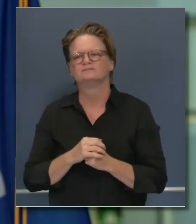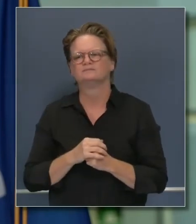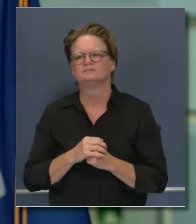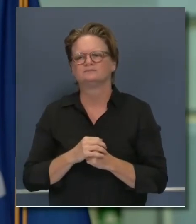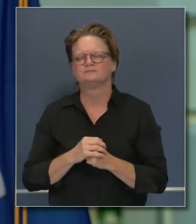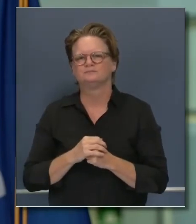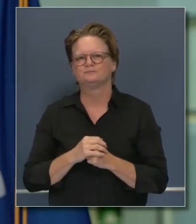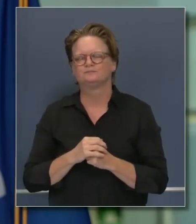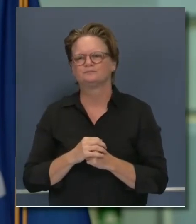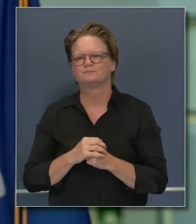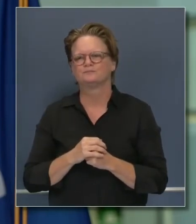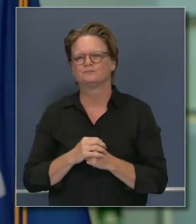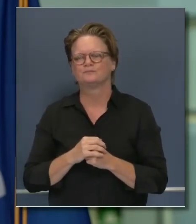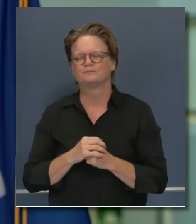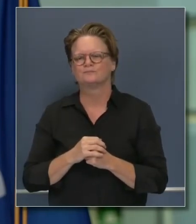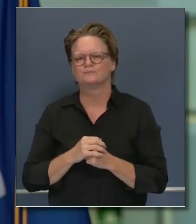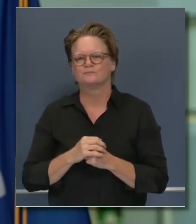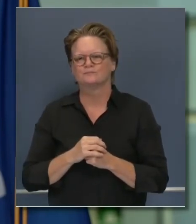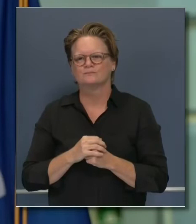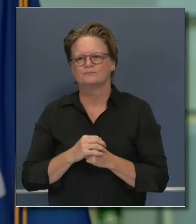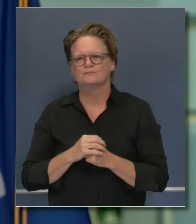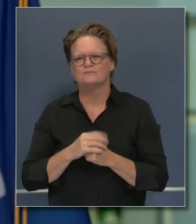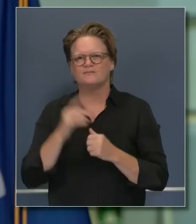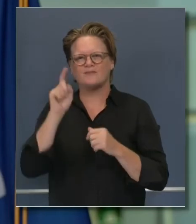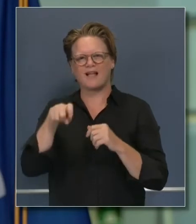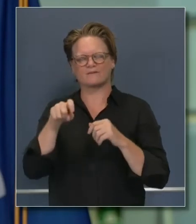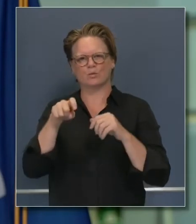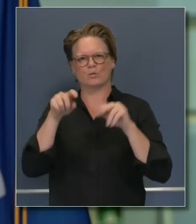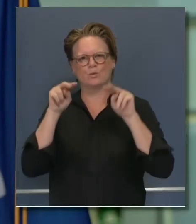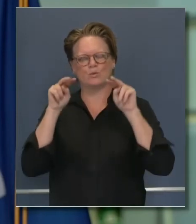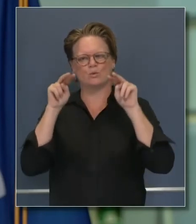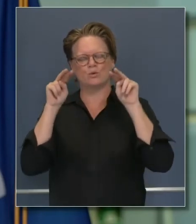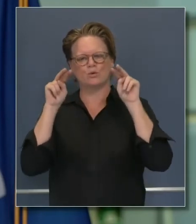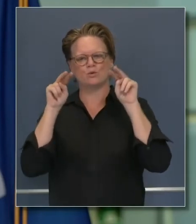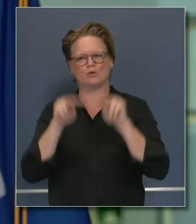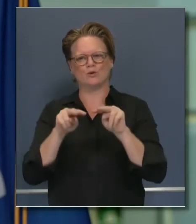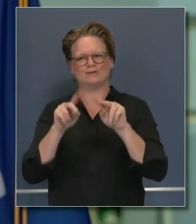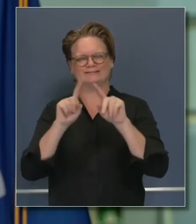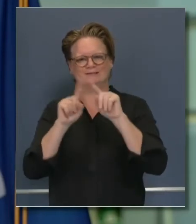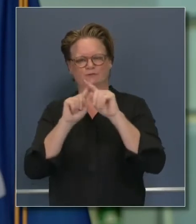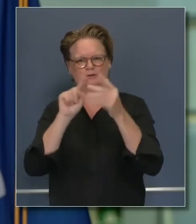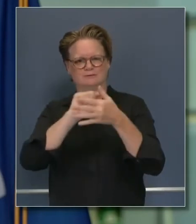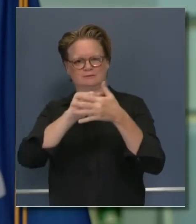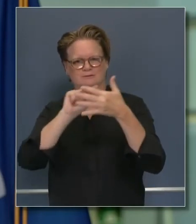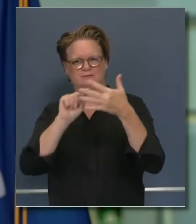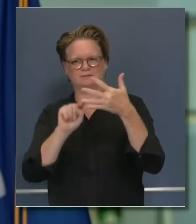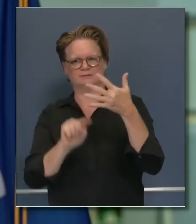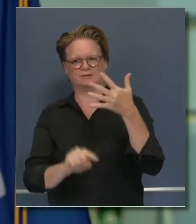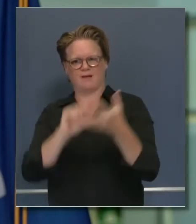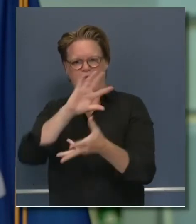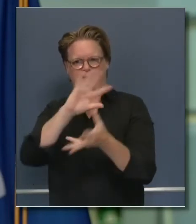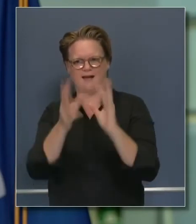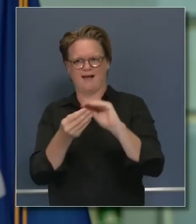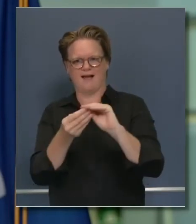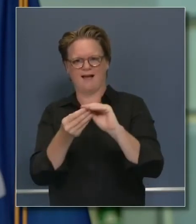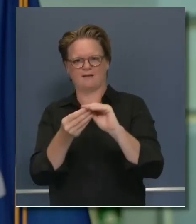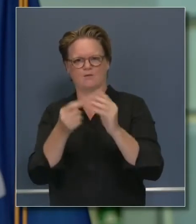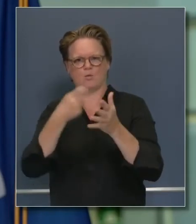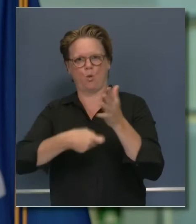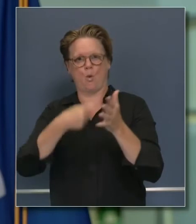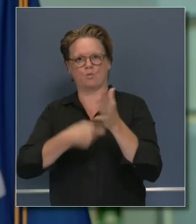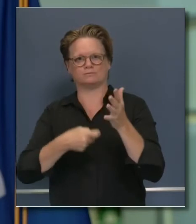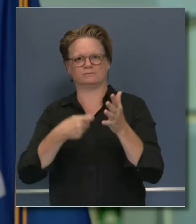which is wrapped up in the original part of your question, on what drives these costs. So, you know, we'll be talking about this for